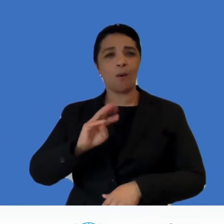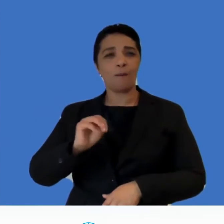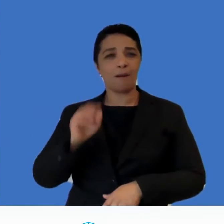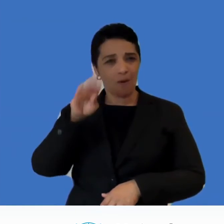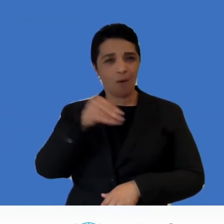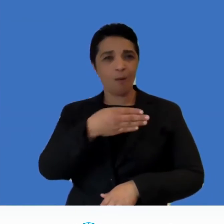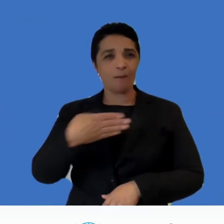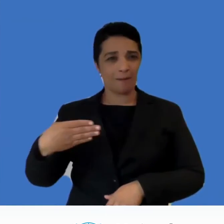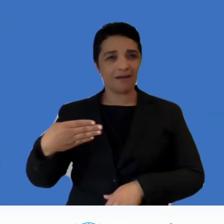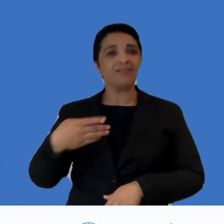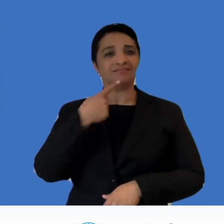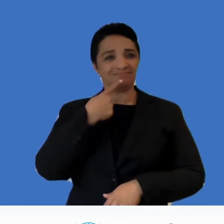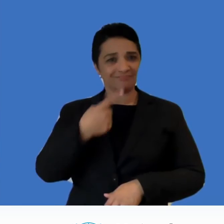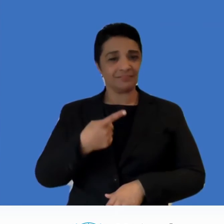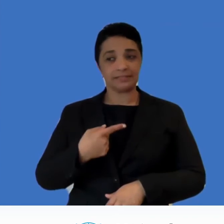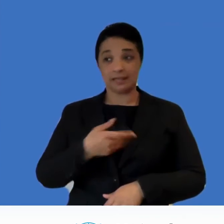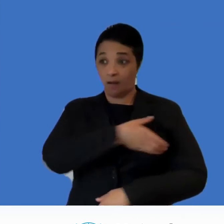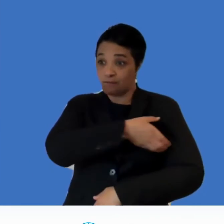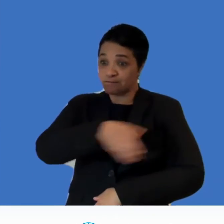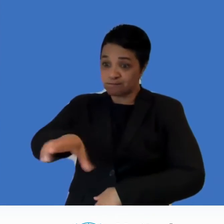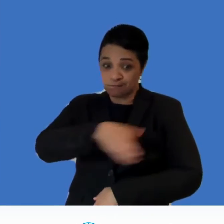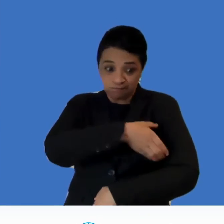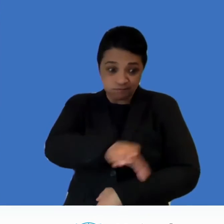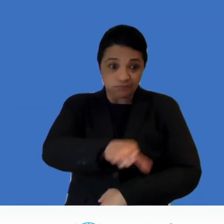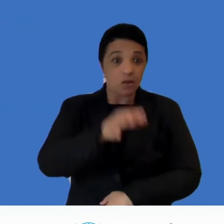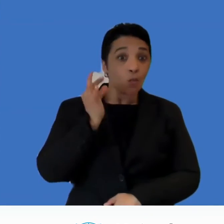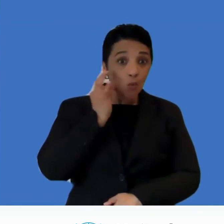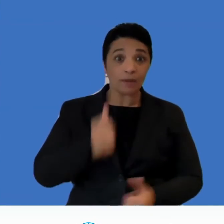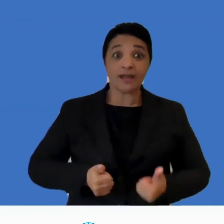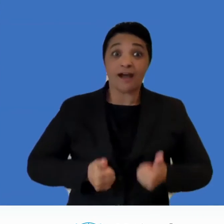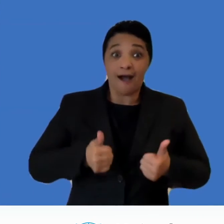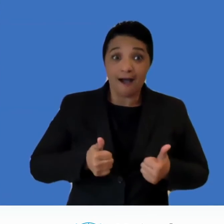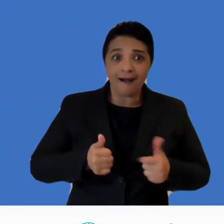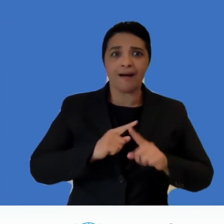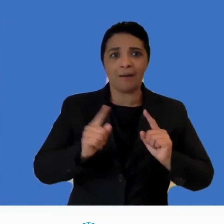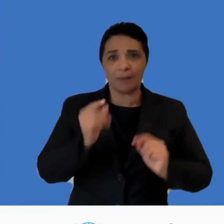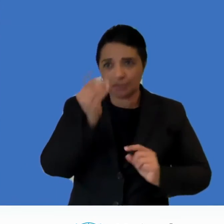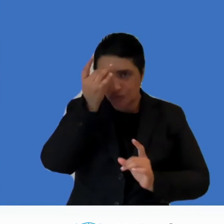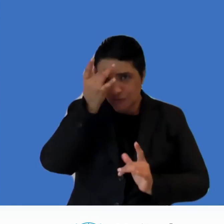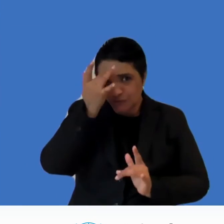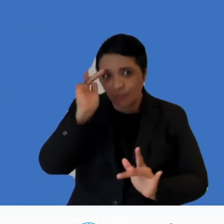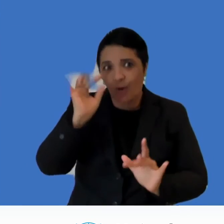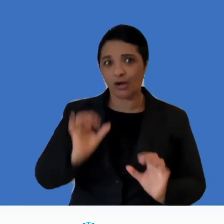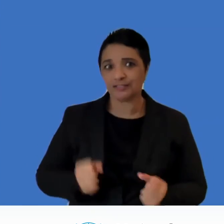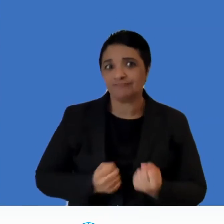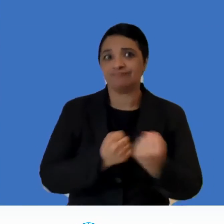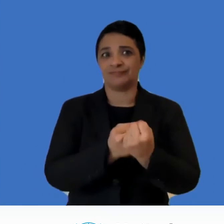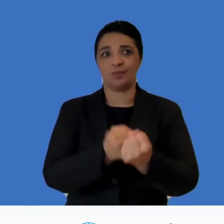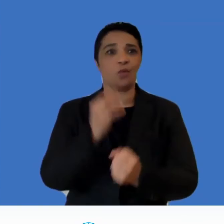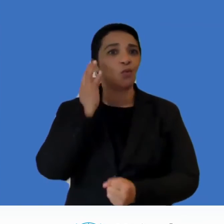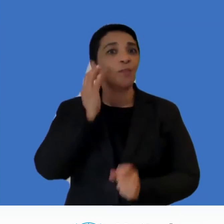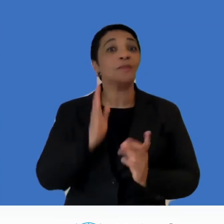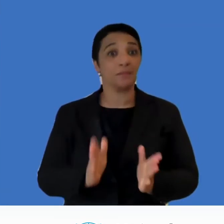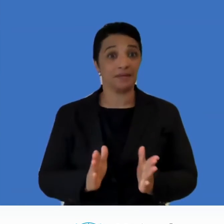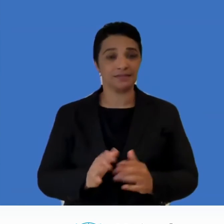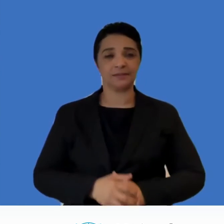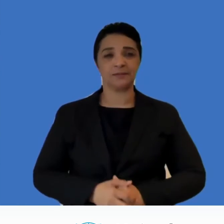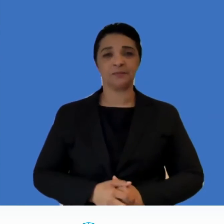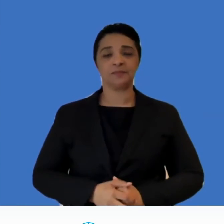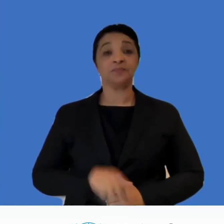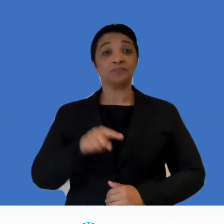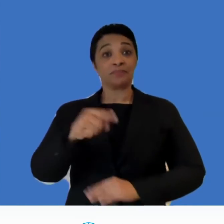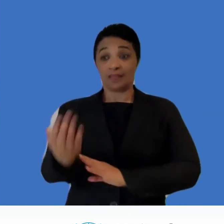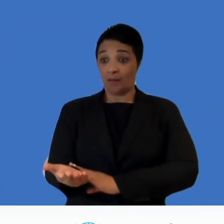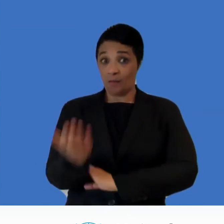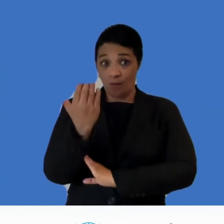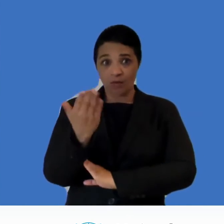the right thing to do it is actually the smart thing to do this morning I'd like you to reflect